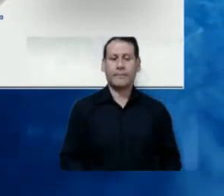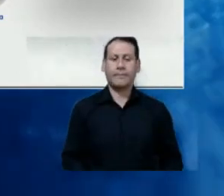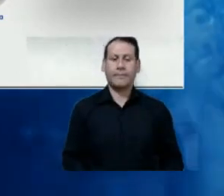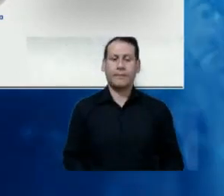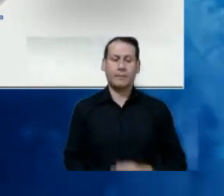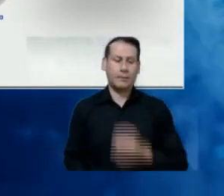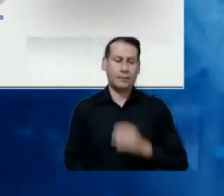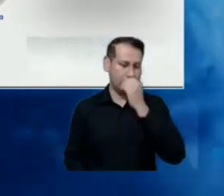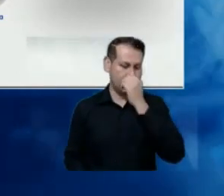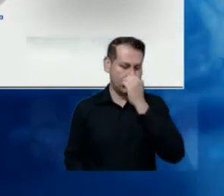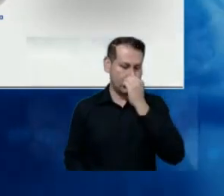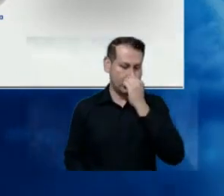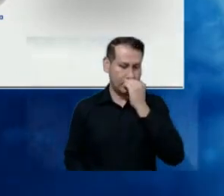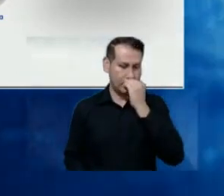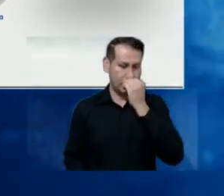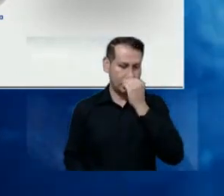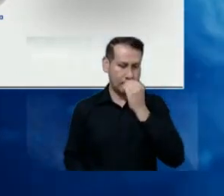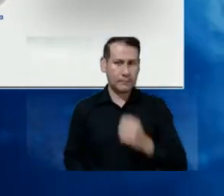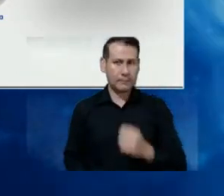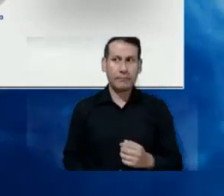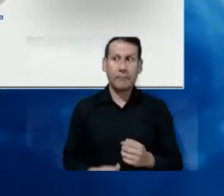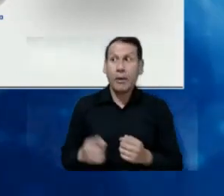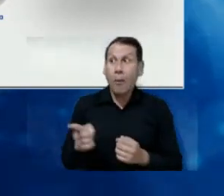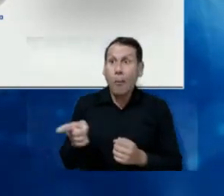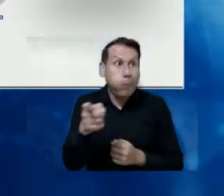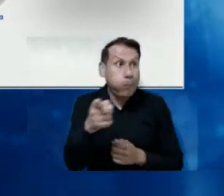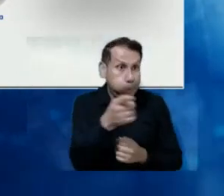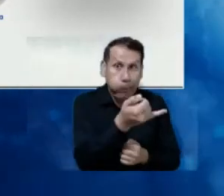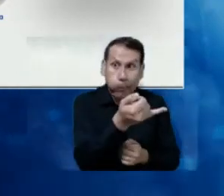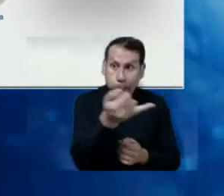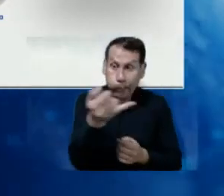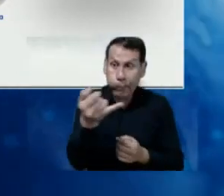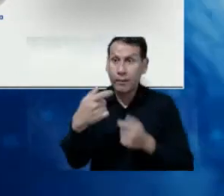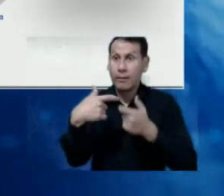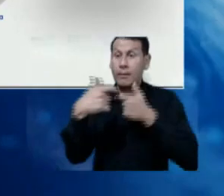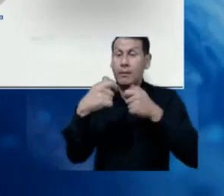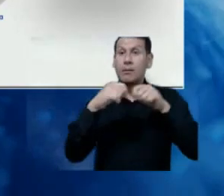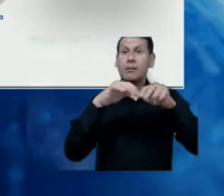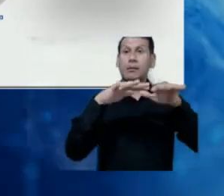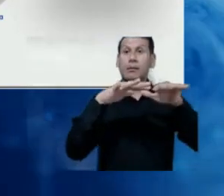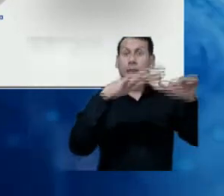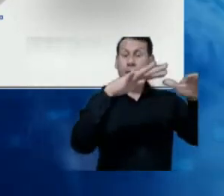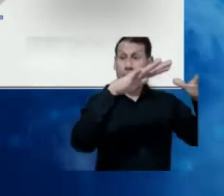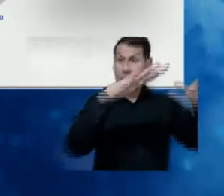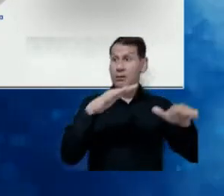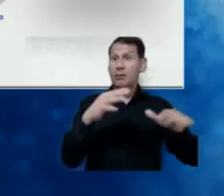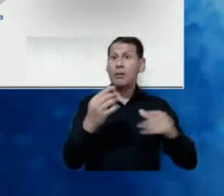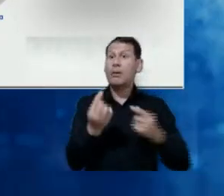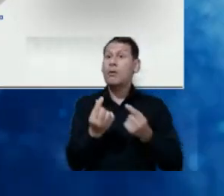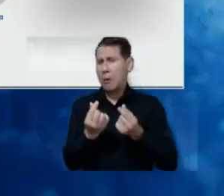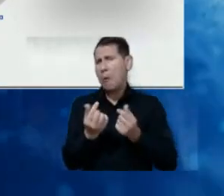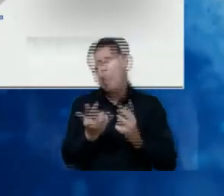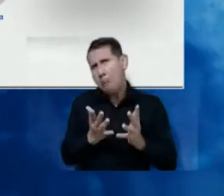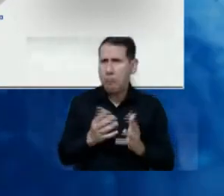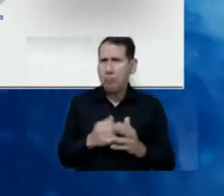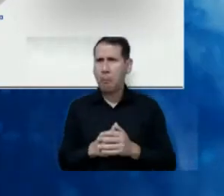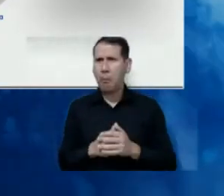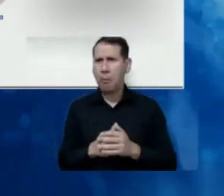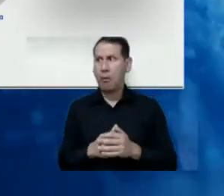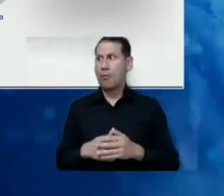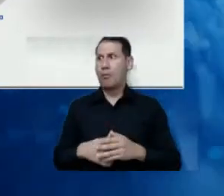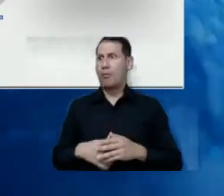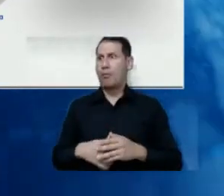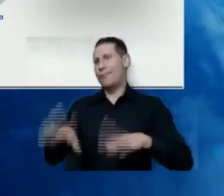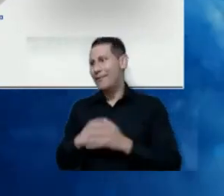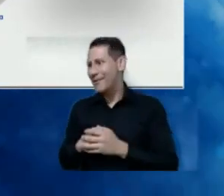And with all the availability of the spectrum at reasonable cost, one should be able to guarantee in the implementation of